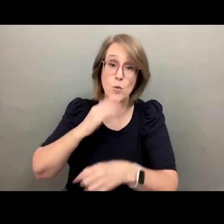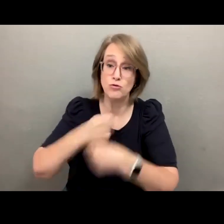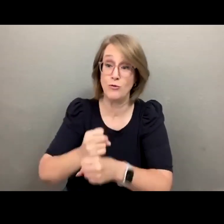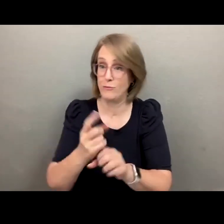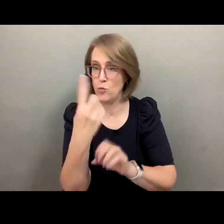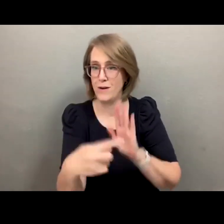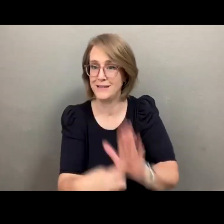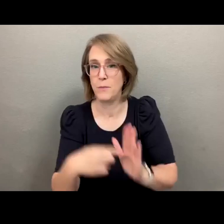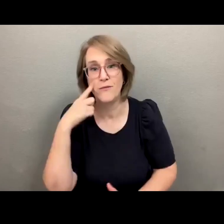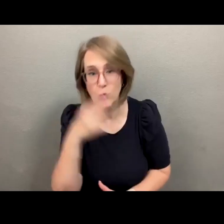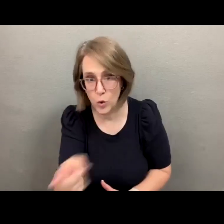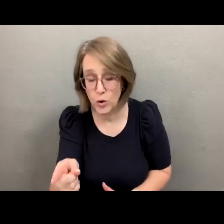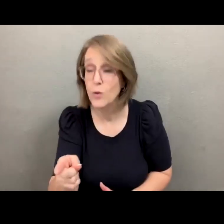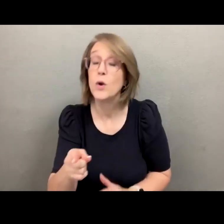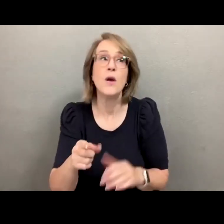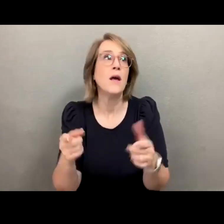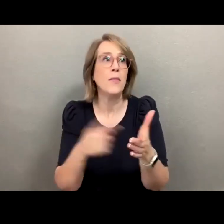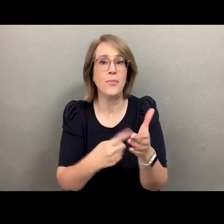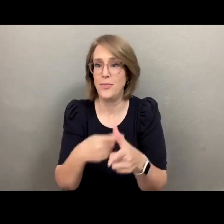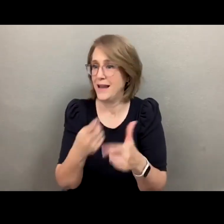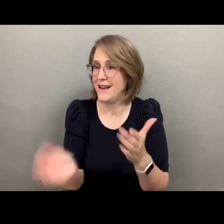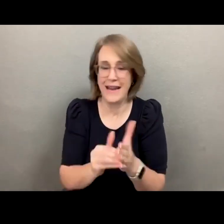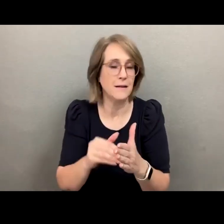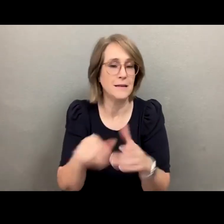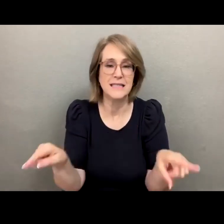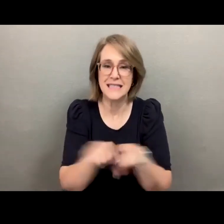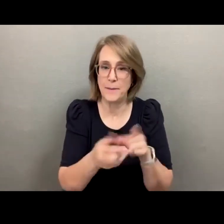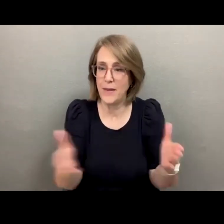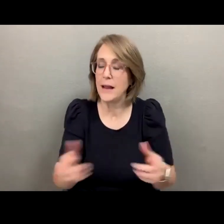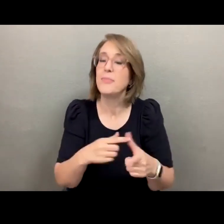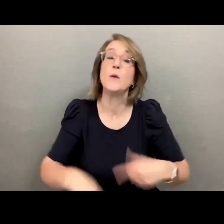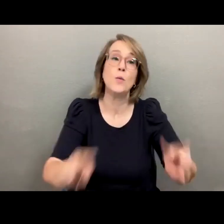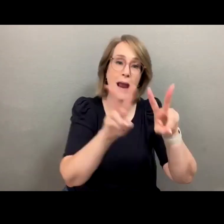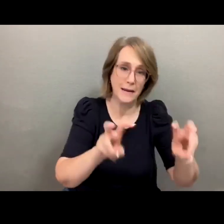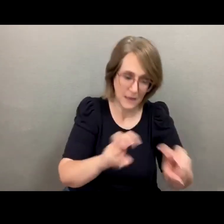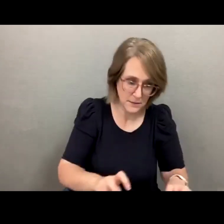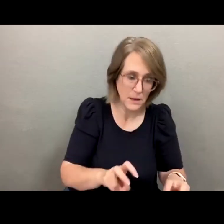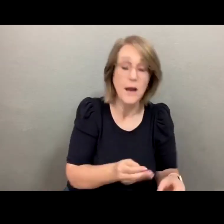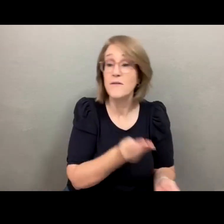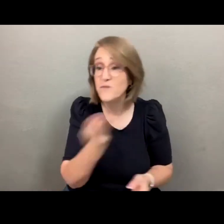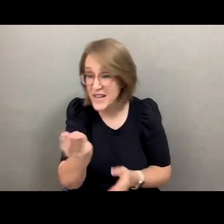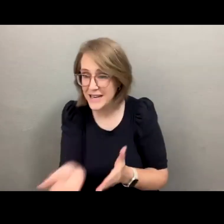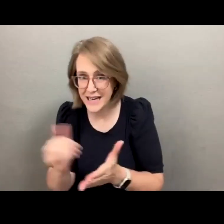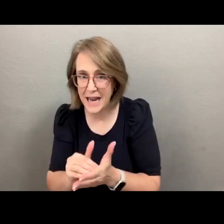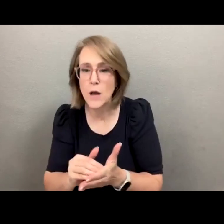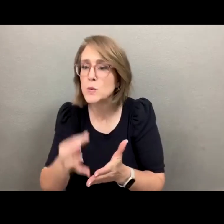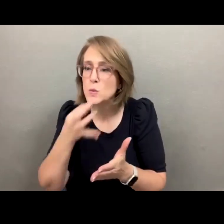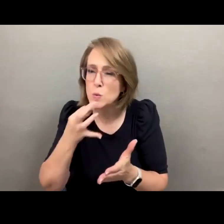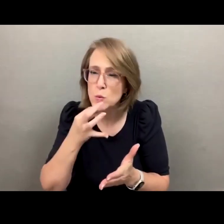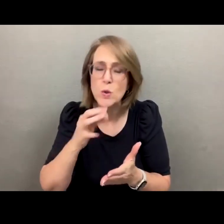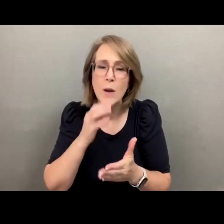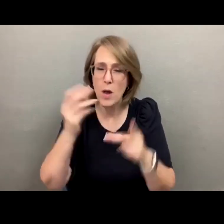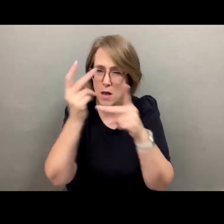example for you. Then you take the same thing. It won't be perfect yet, but then you analyze it again, feed it back to itself again, and very shortly you'll